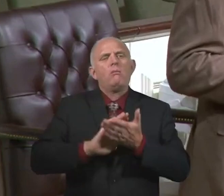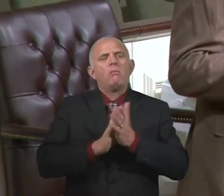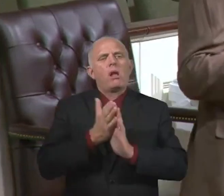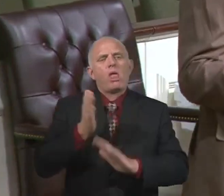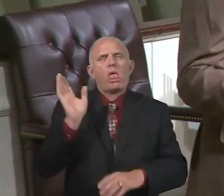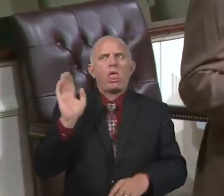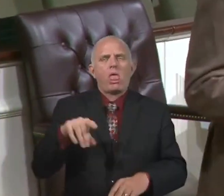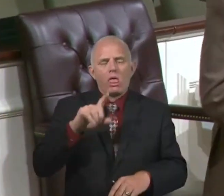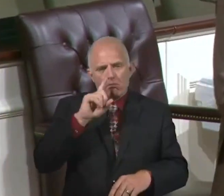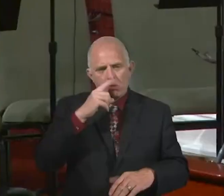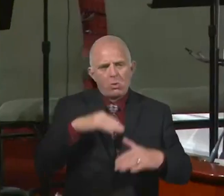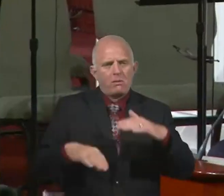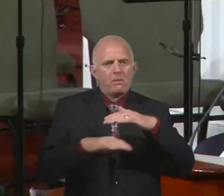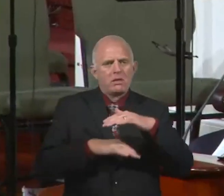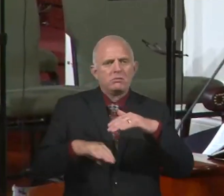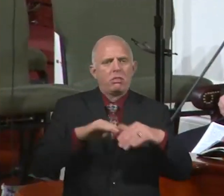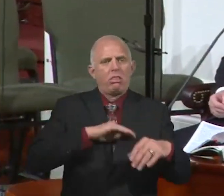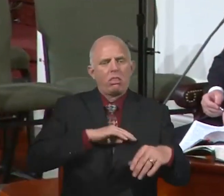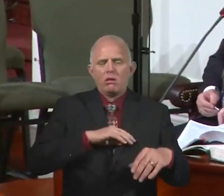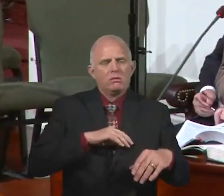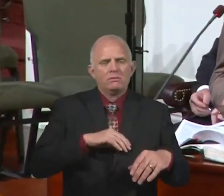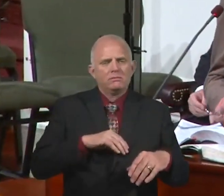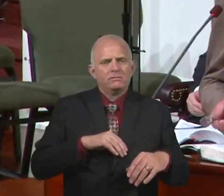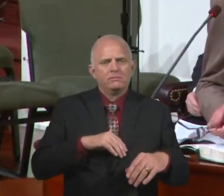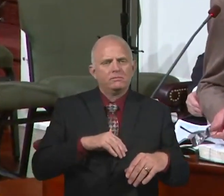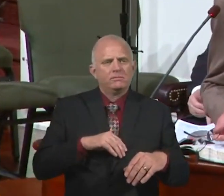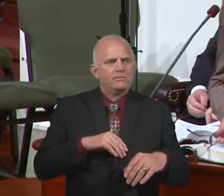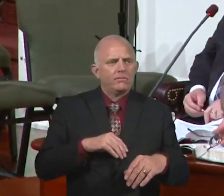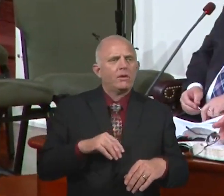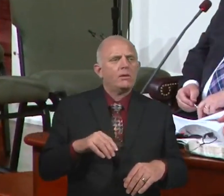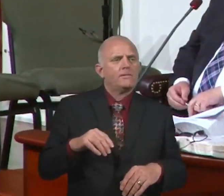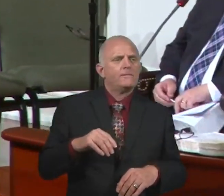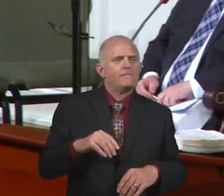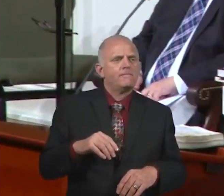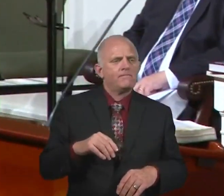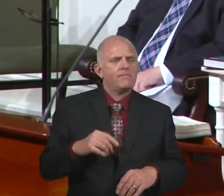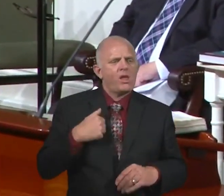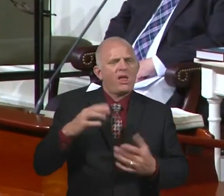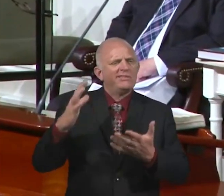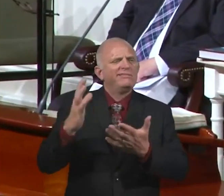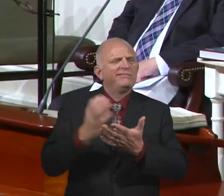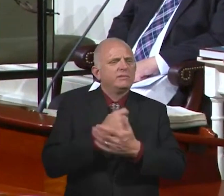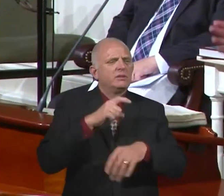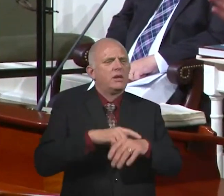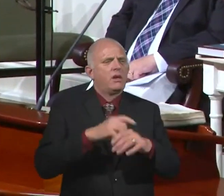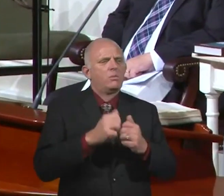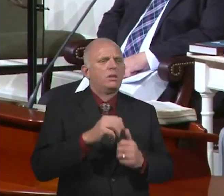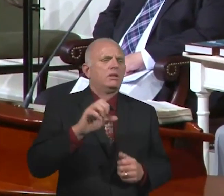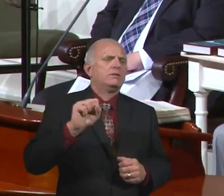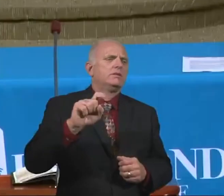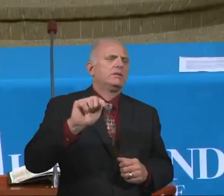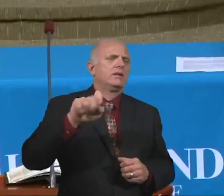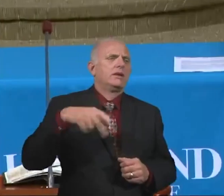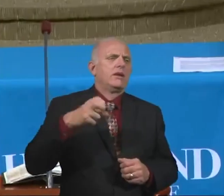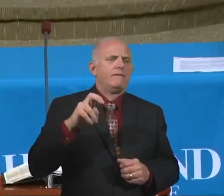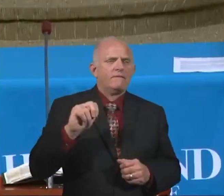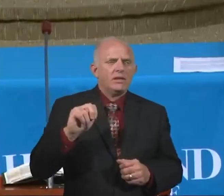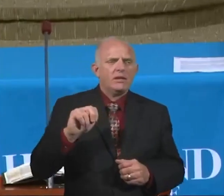I was talking to a young missionary yesterday and I was spending time with Brother Stephen Kim and he said, Pastor, I'm watching my